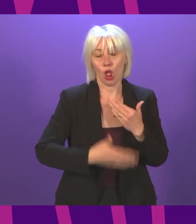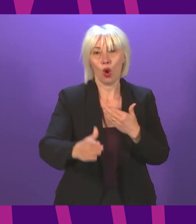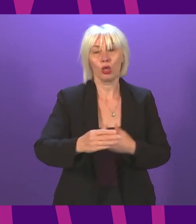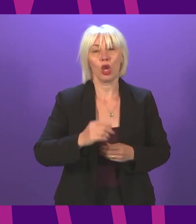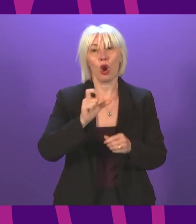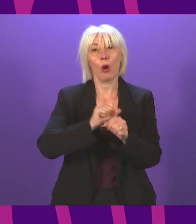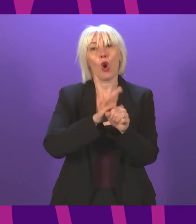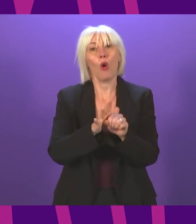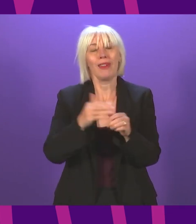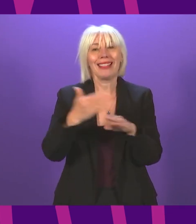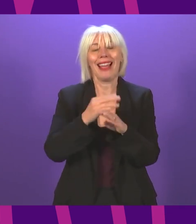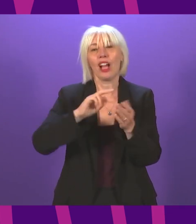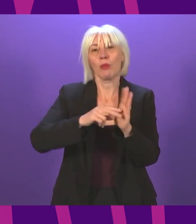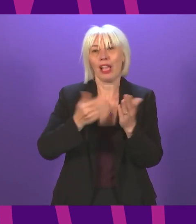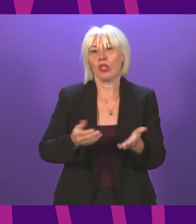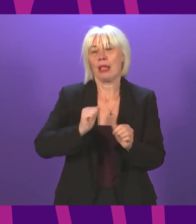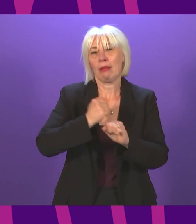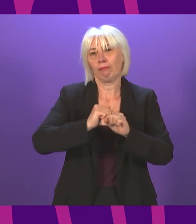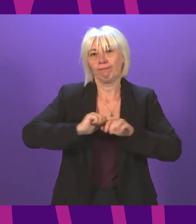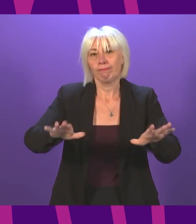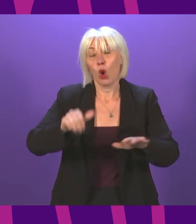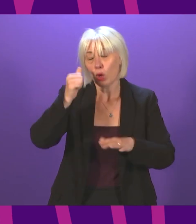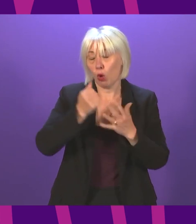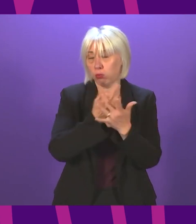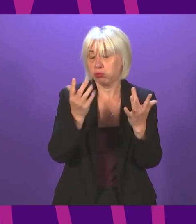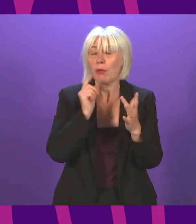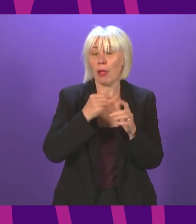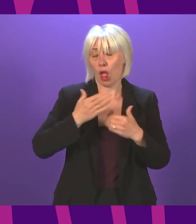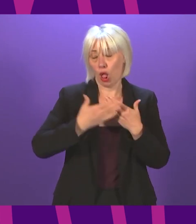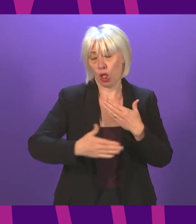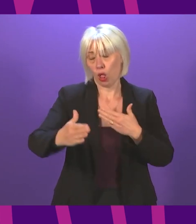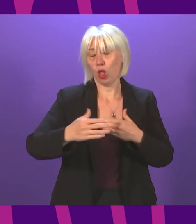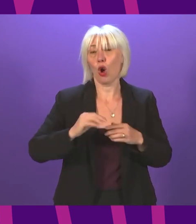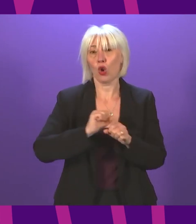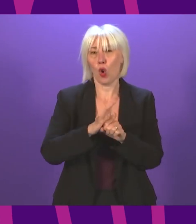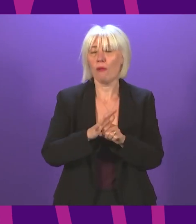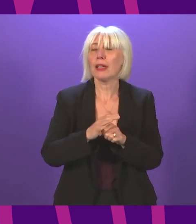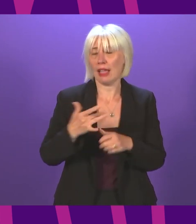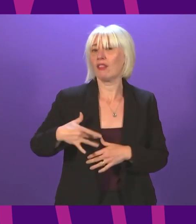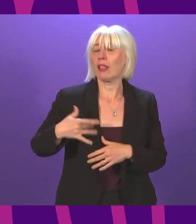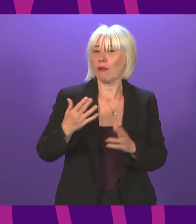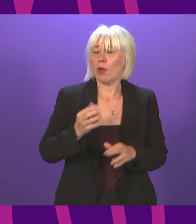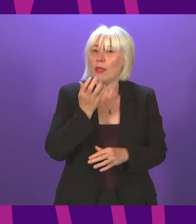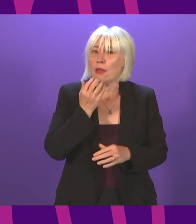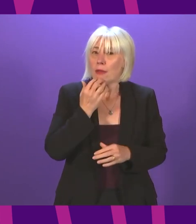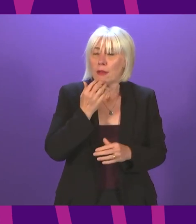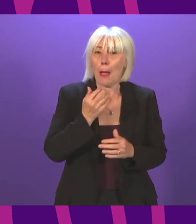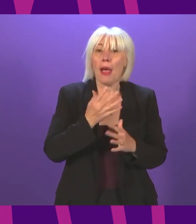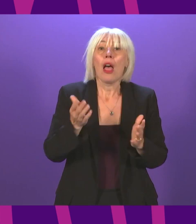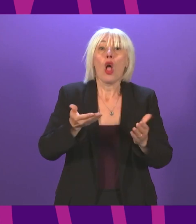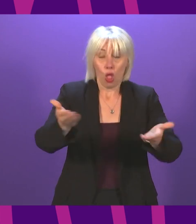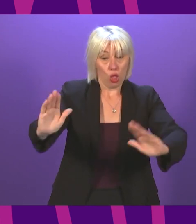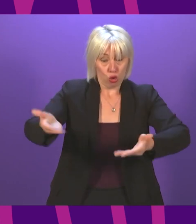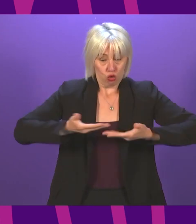We know that at least 74,000 people are living with long Covid and the numbers are rising. Many of them are not getting the